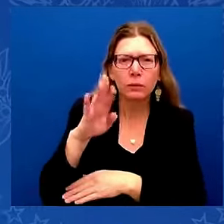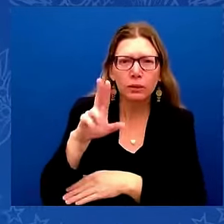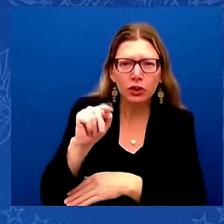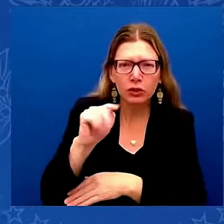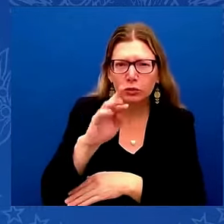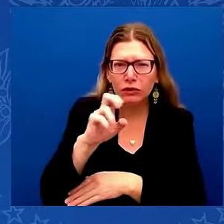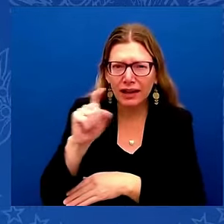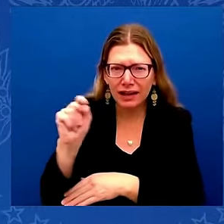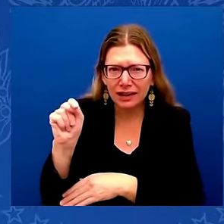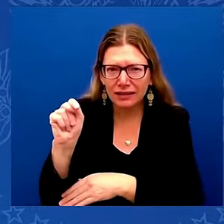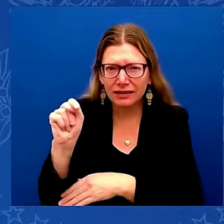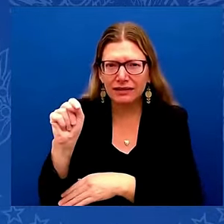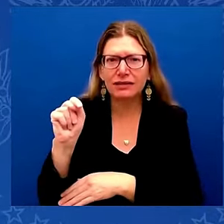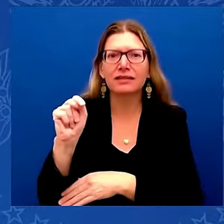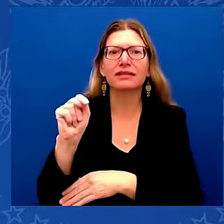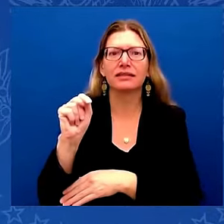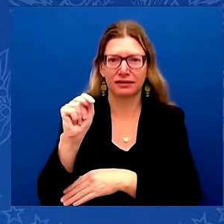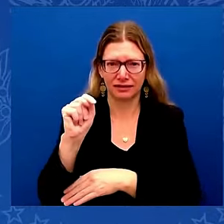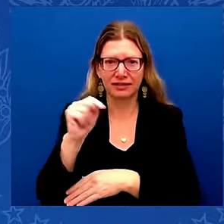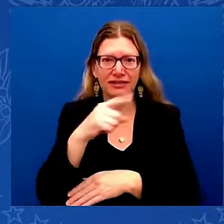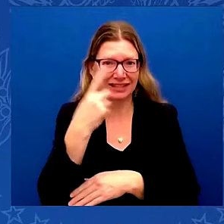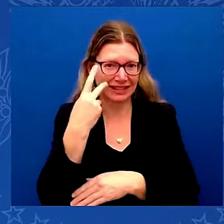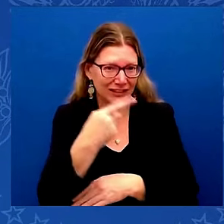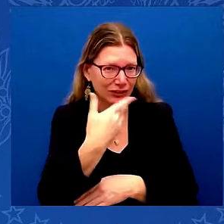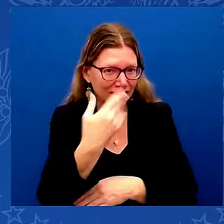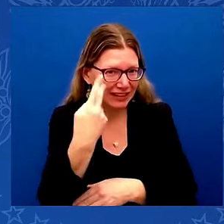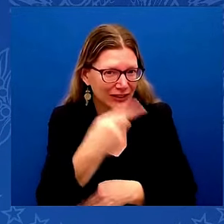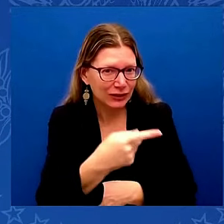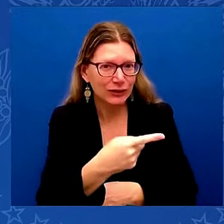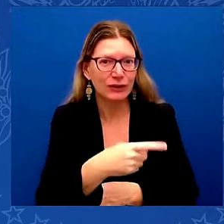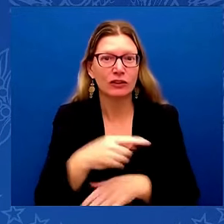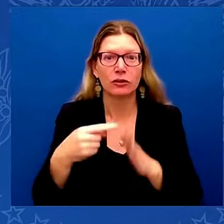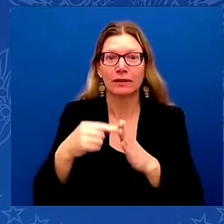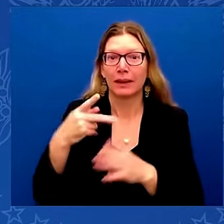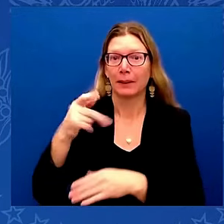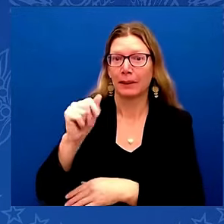Representative Pat Ryan. Pat, how are you, pal?